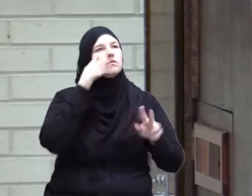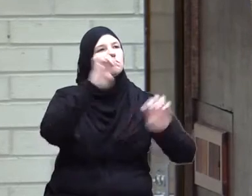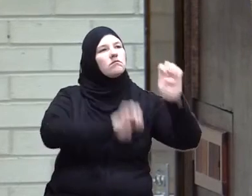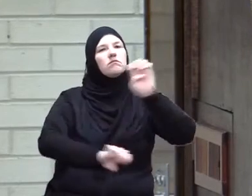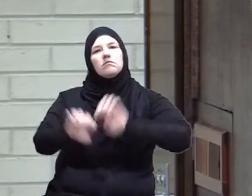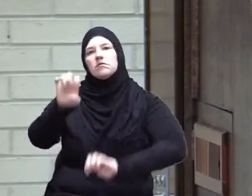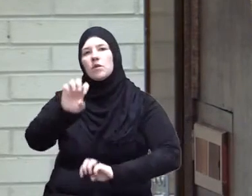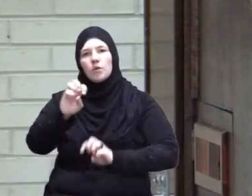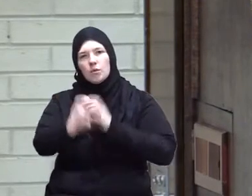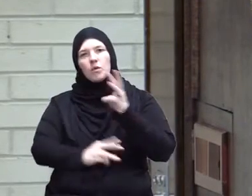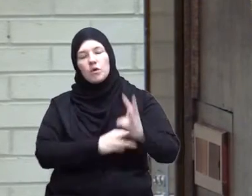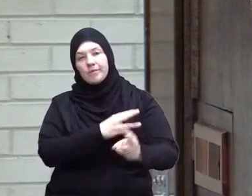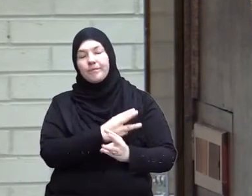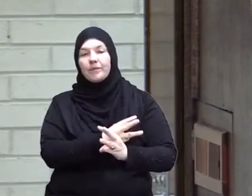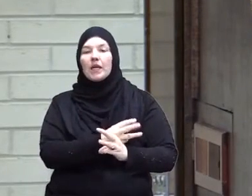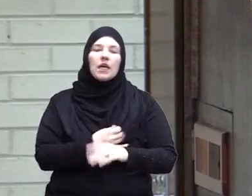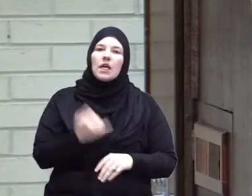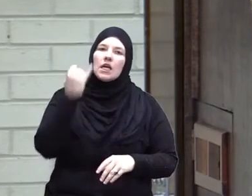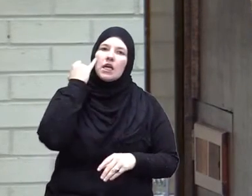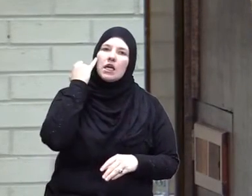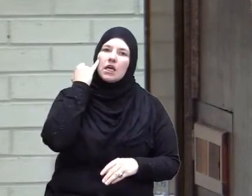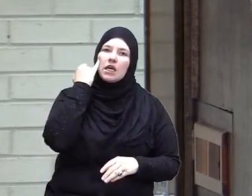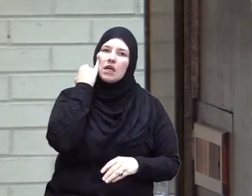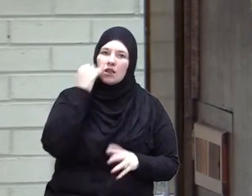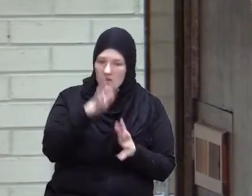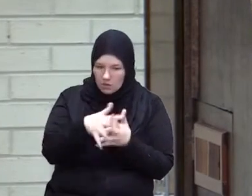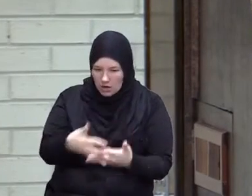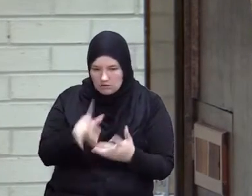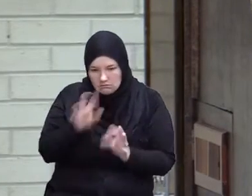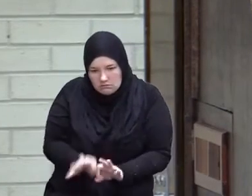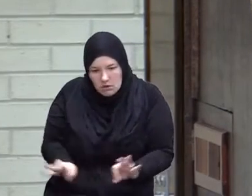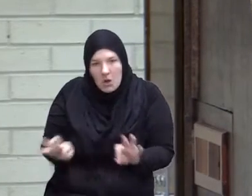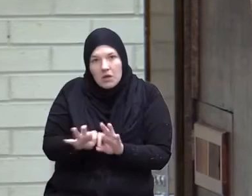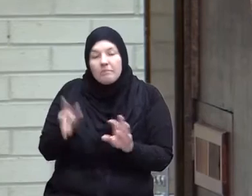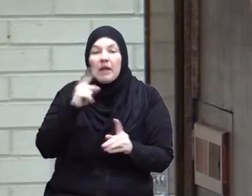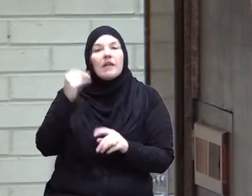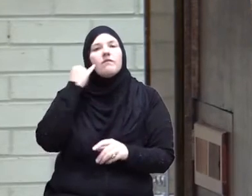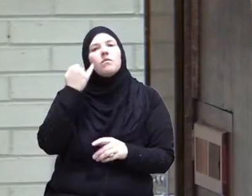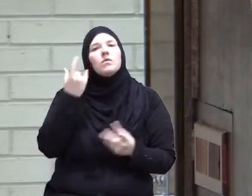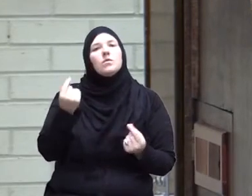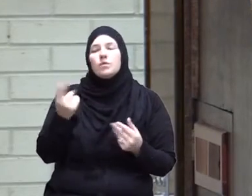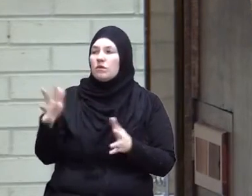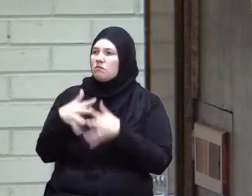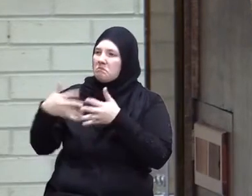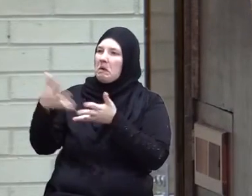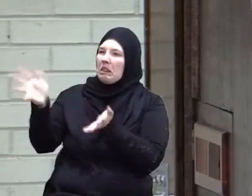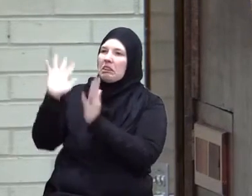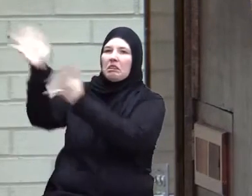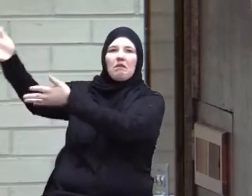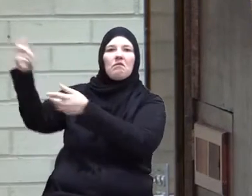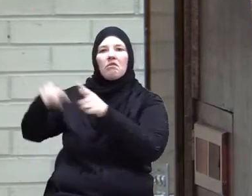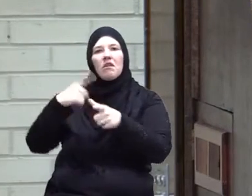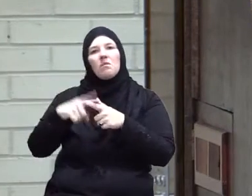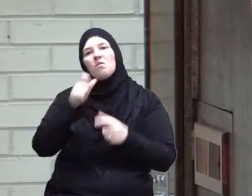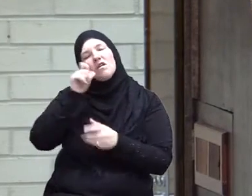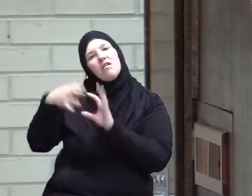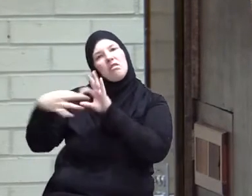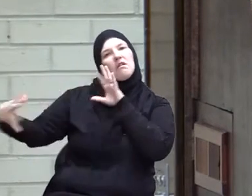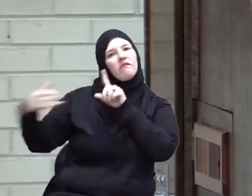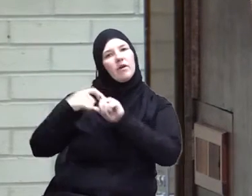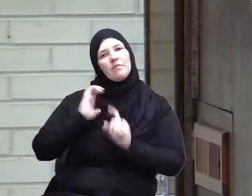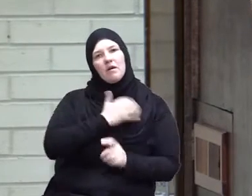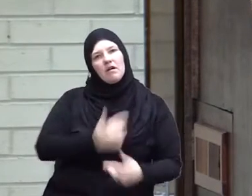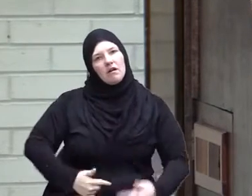if we make it irrelevant to our reality we are divorcing the Quran from our life if we think